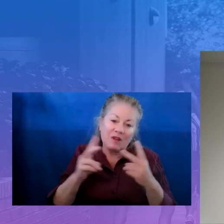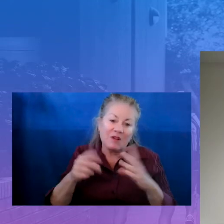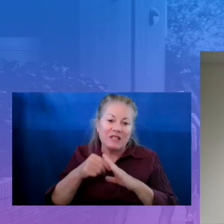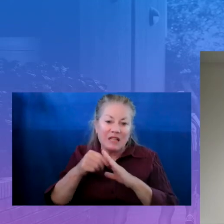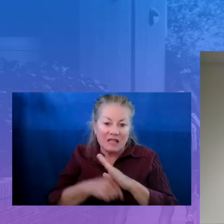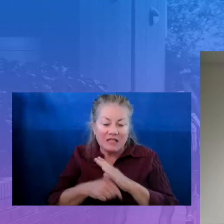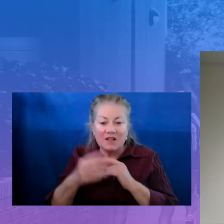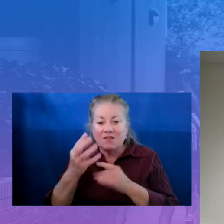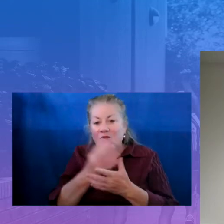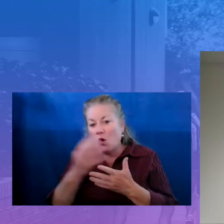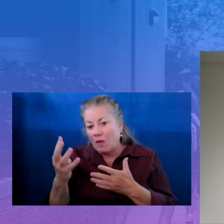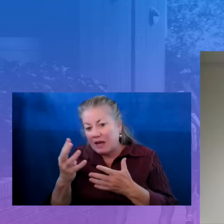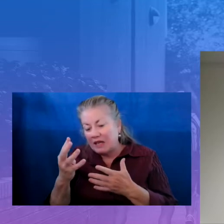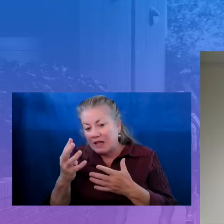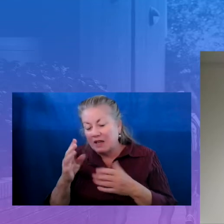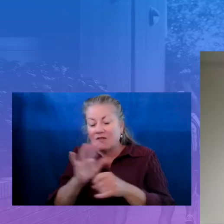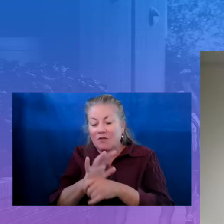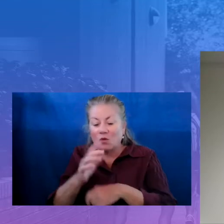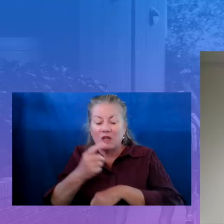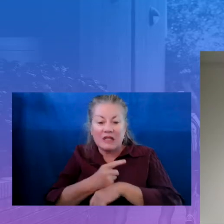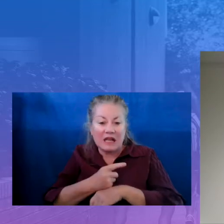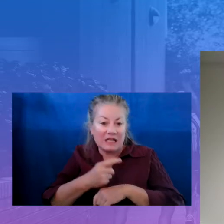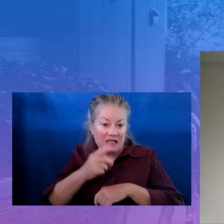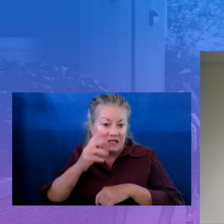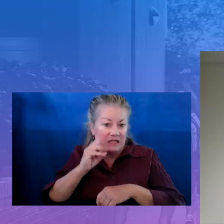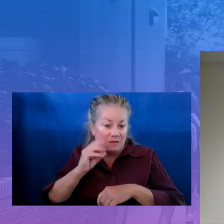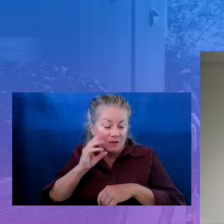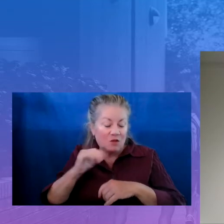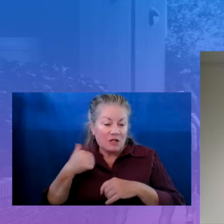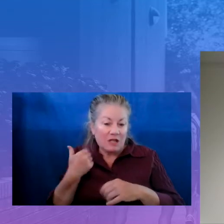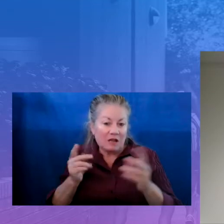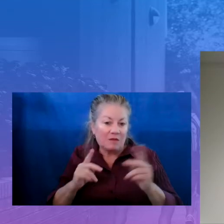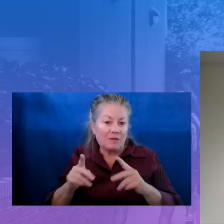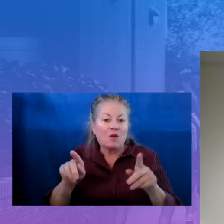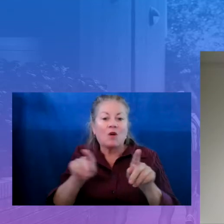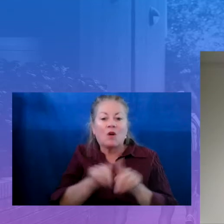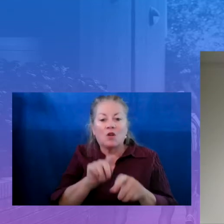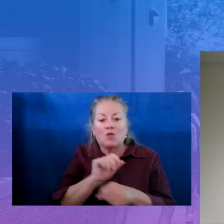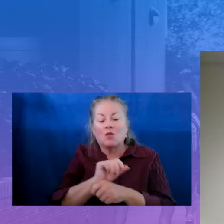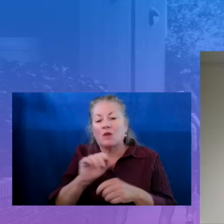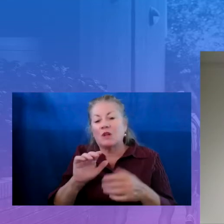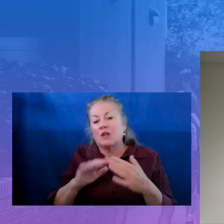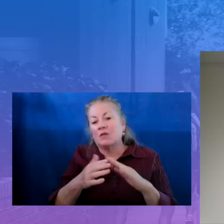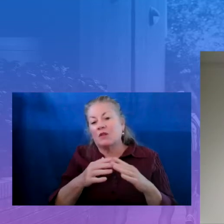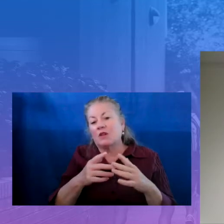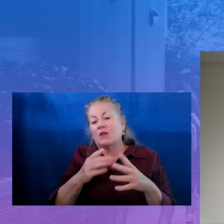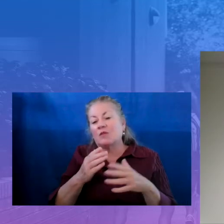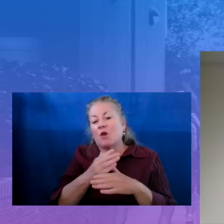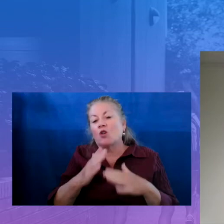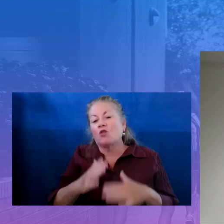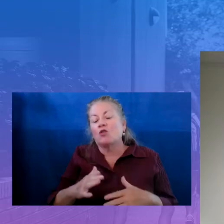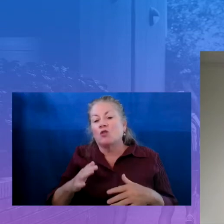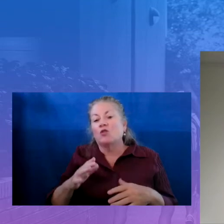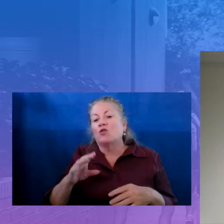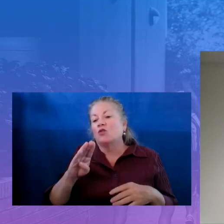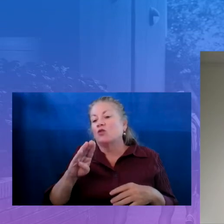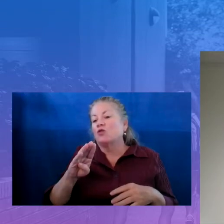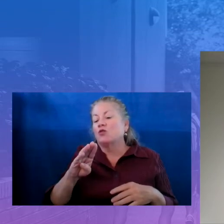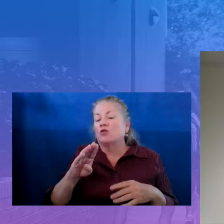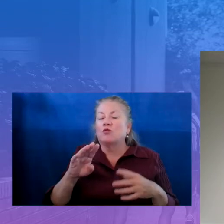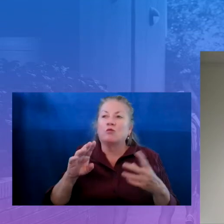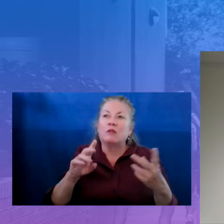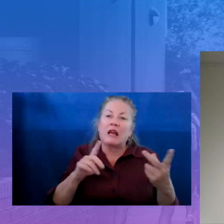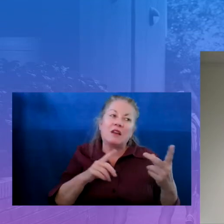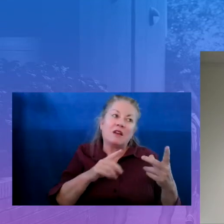experience for young people, but also working with community partners to bridge when school lets out in May all the way